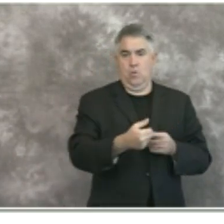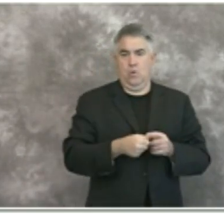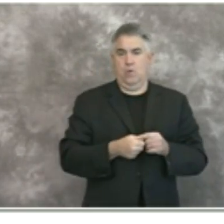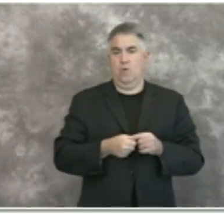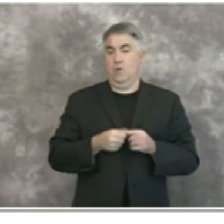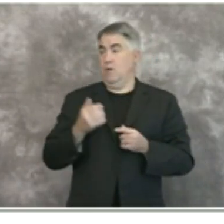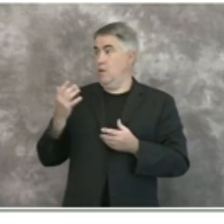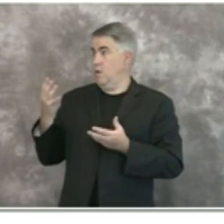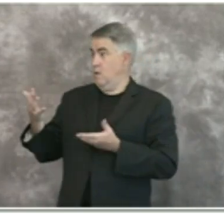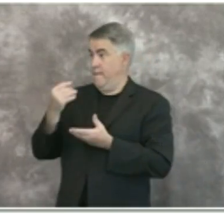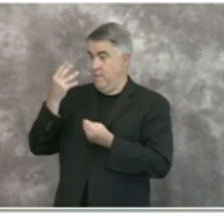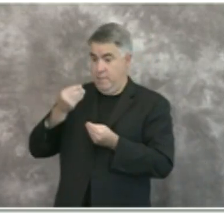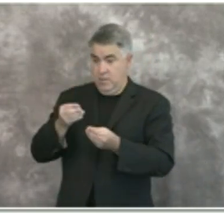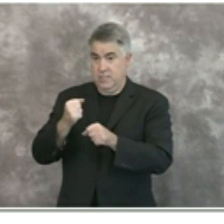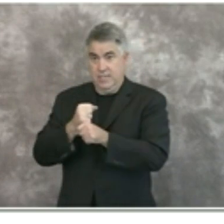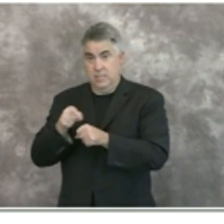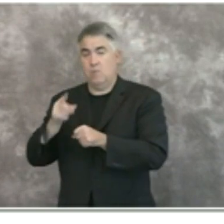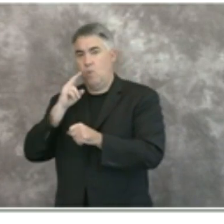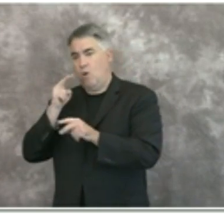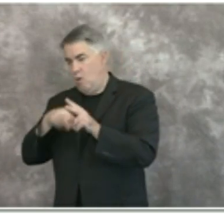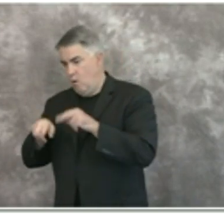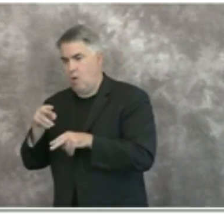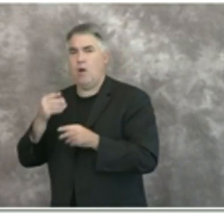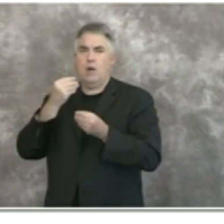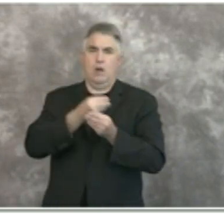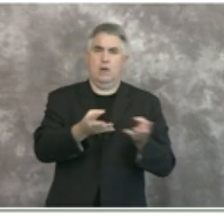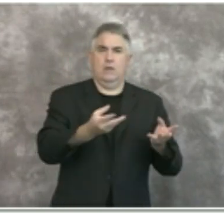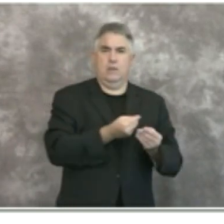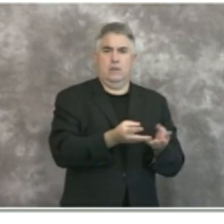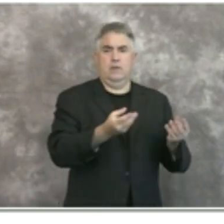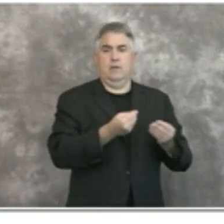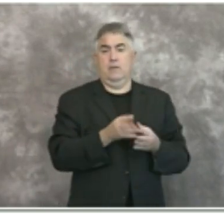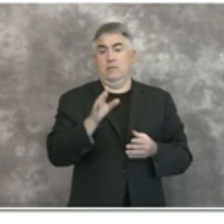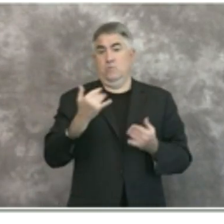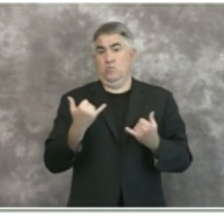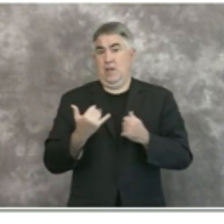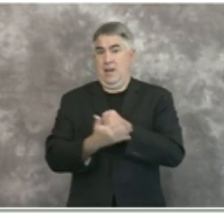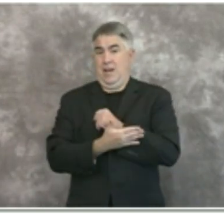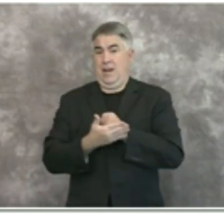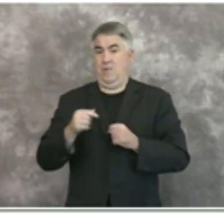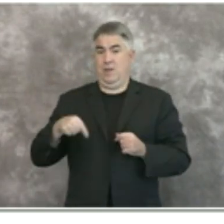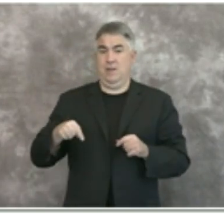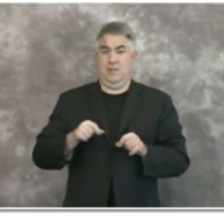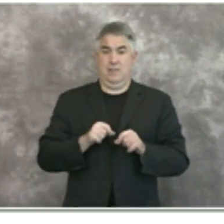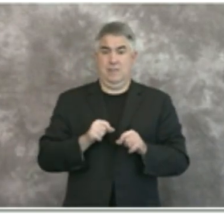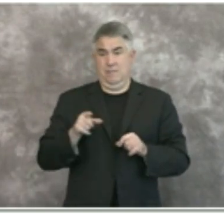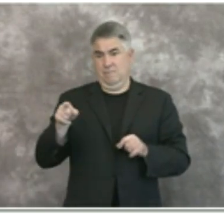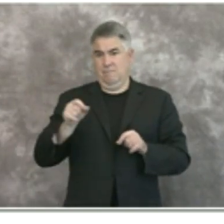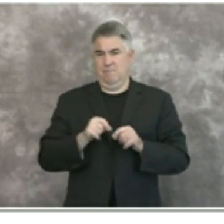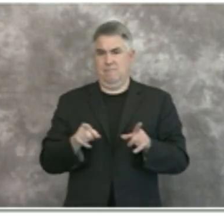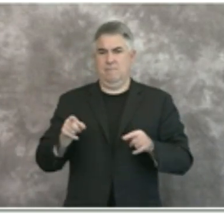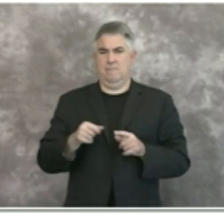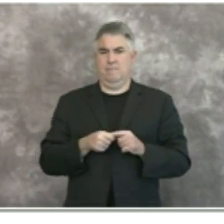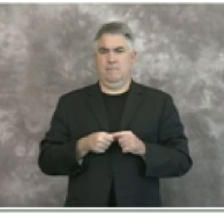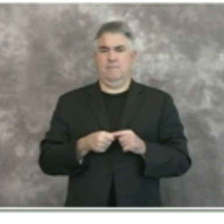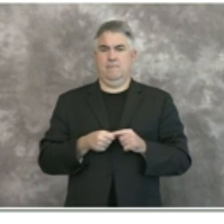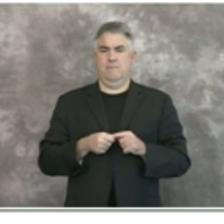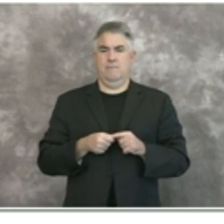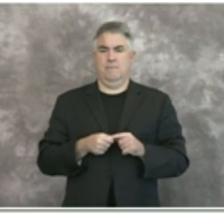to us today the county is launching its dashboard for these 13 13 uh triggers